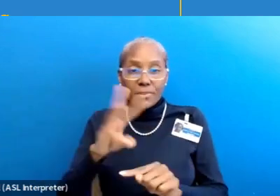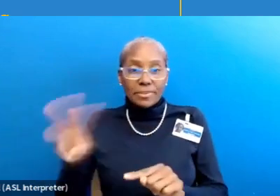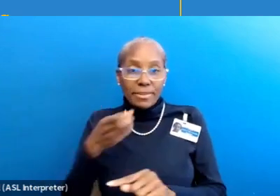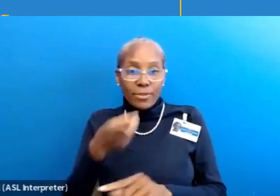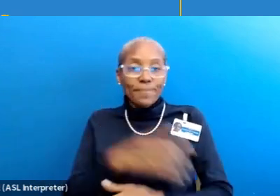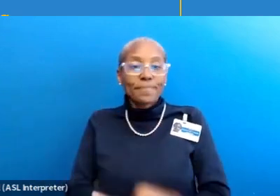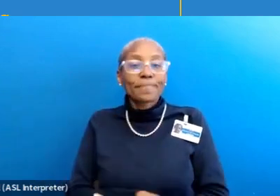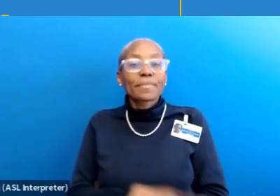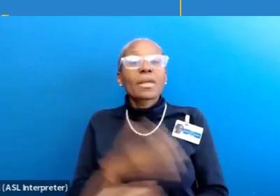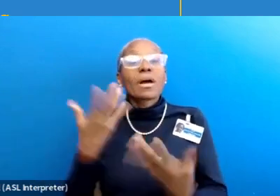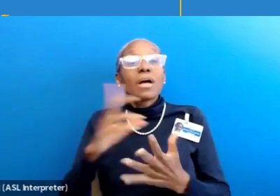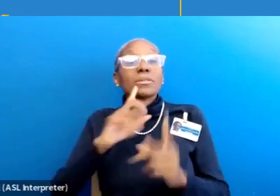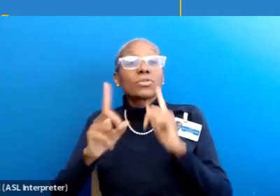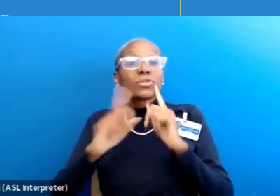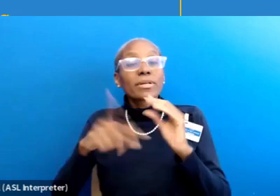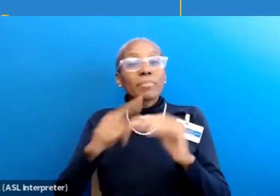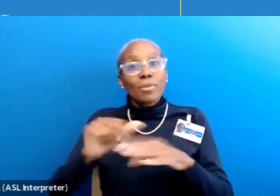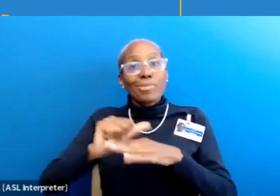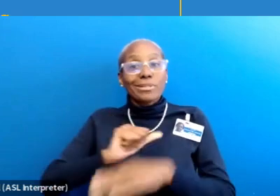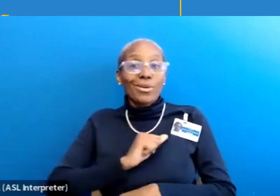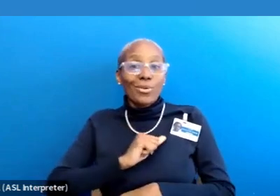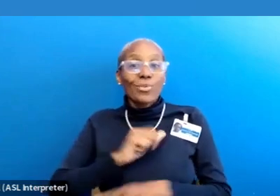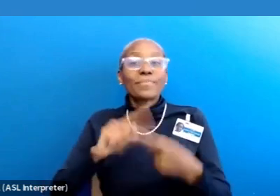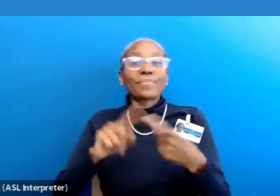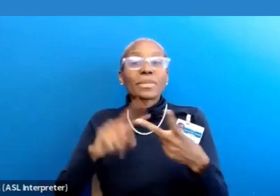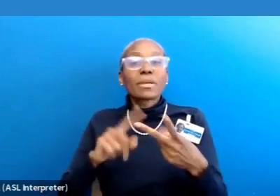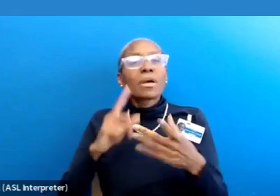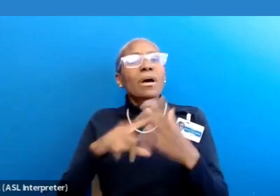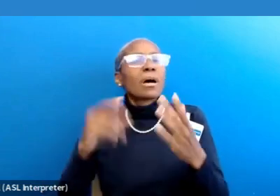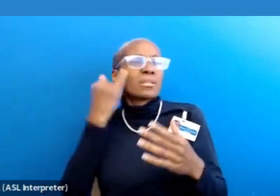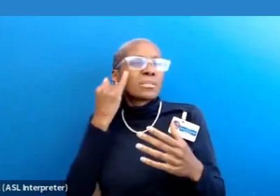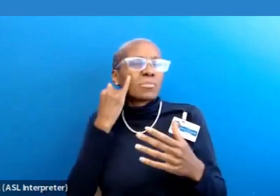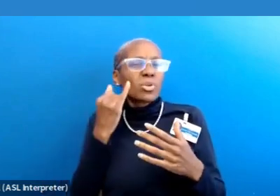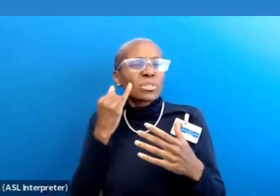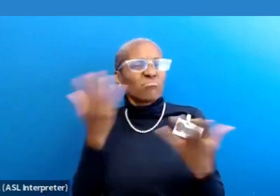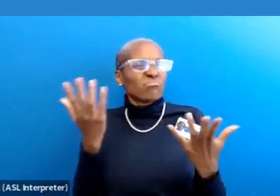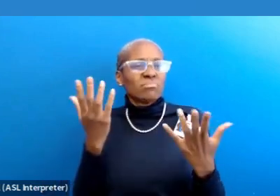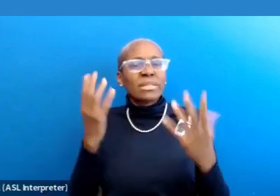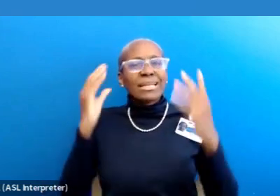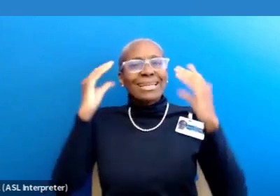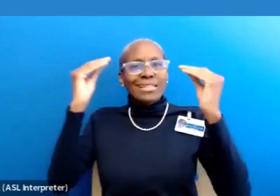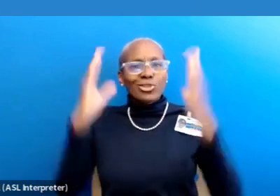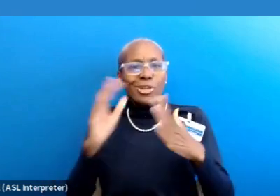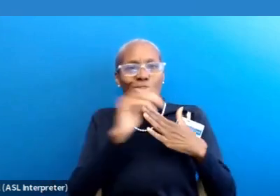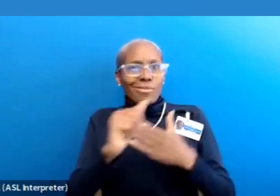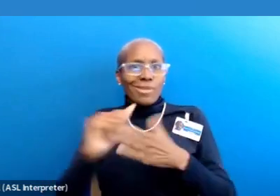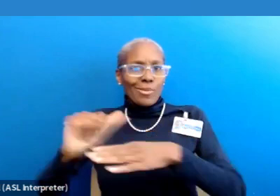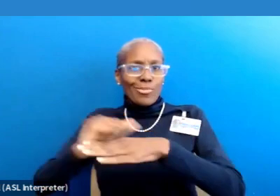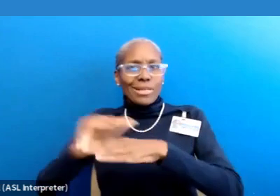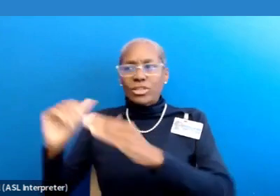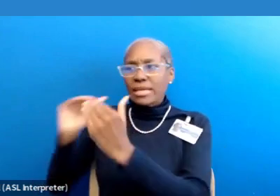We've talked about practicing on our own. What about instructor-led practice and peer evaluation?